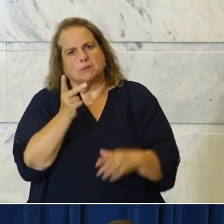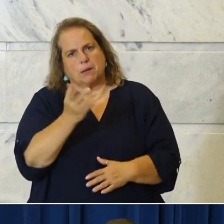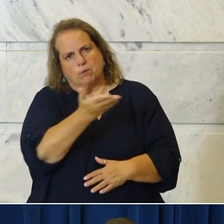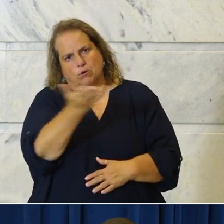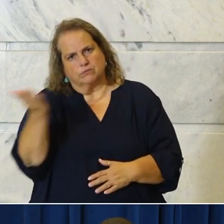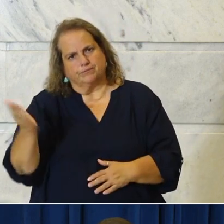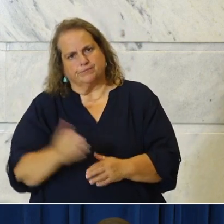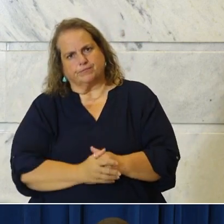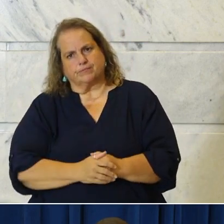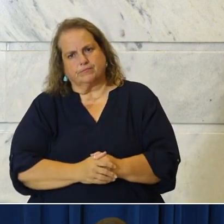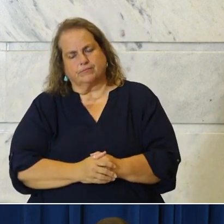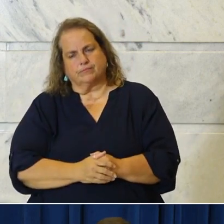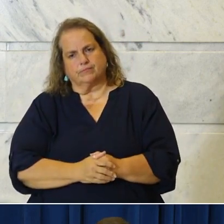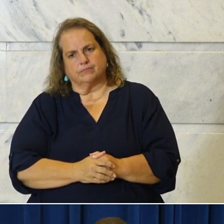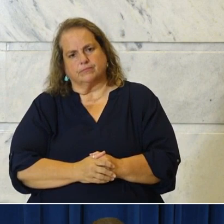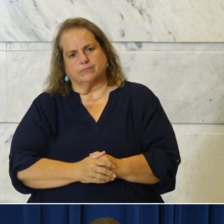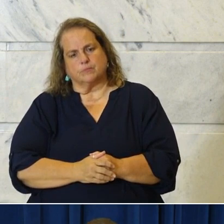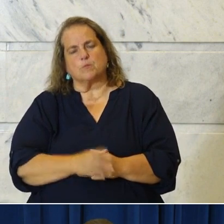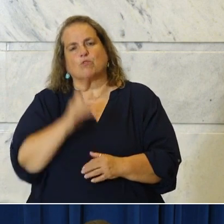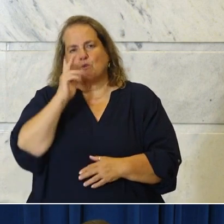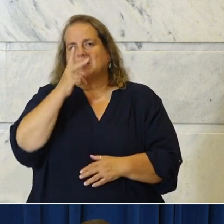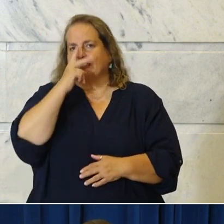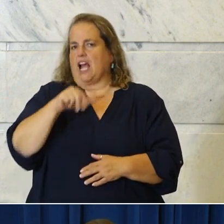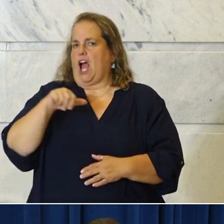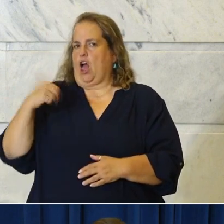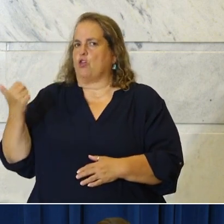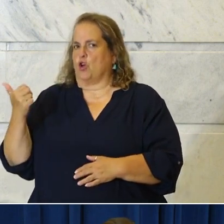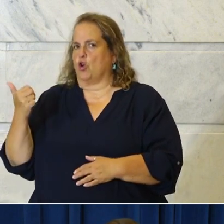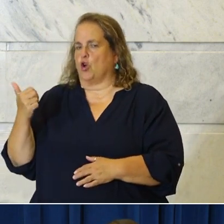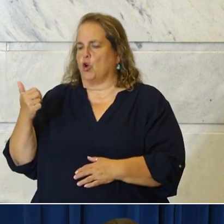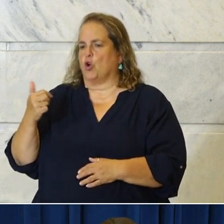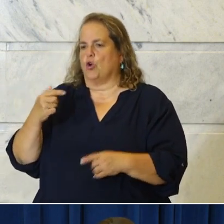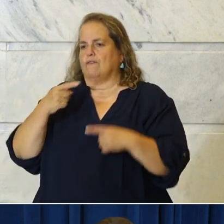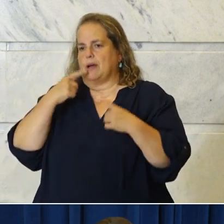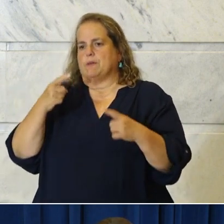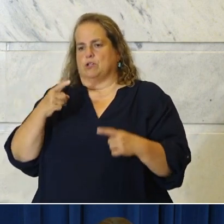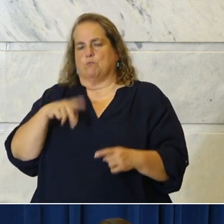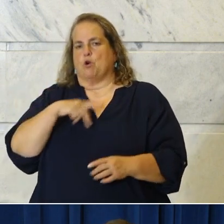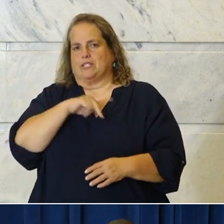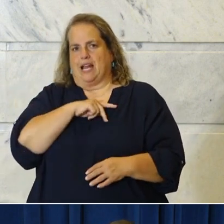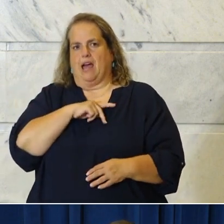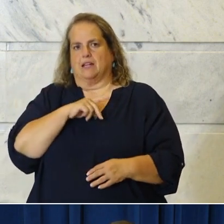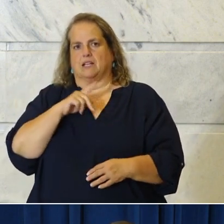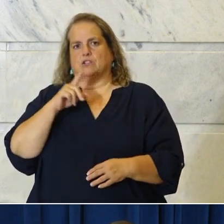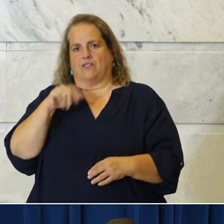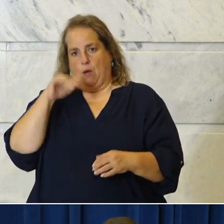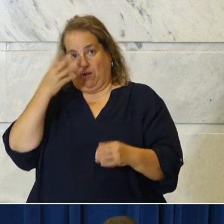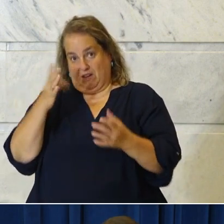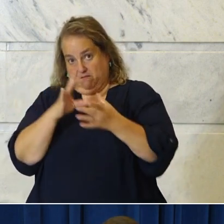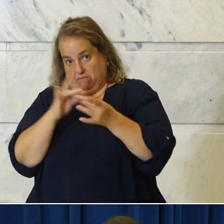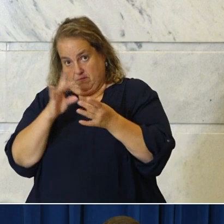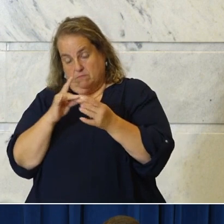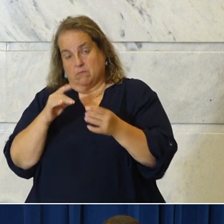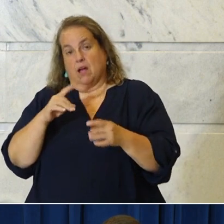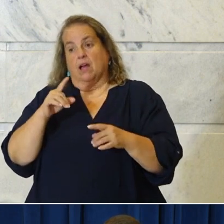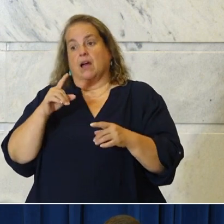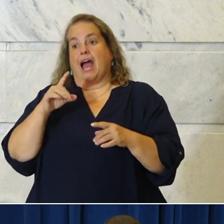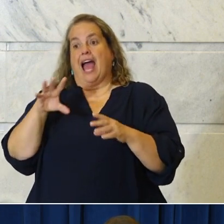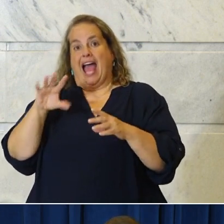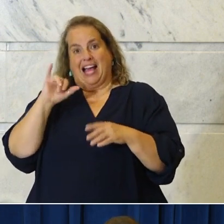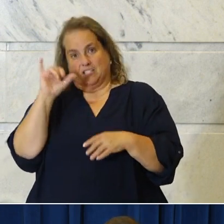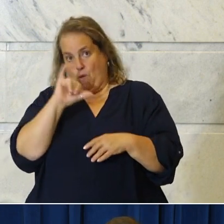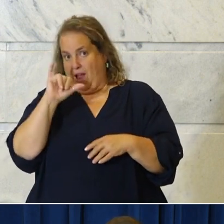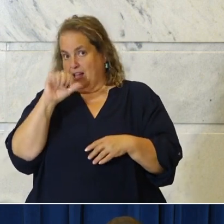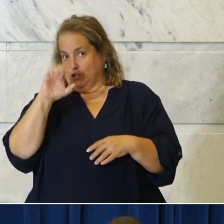You're going to be seeing other well known personalities in Kentucky other than Coach Cal giving similar messages. I do want to thank him. He volunteered